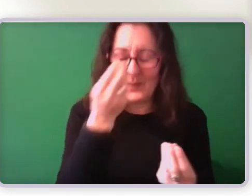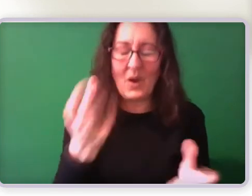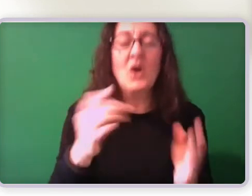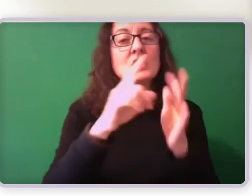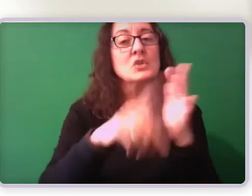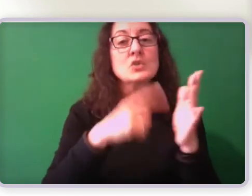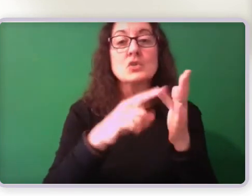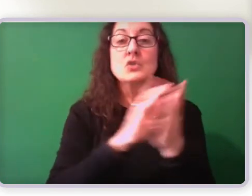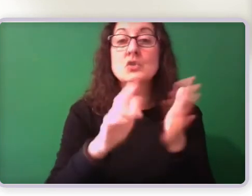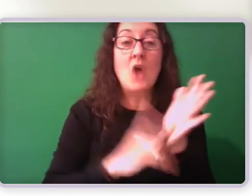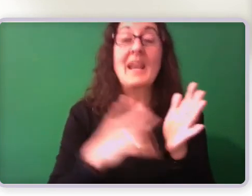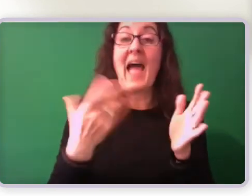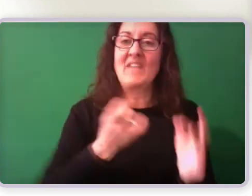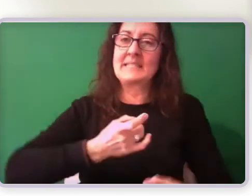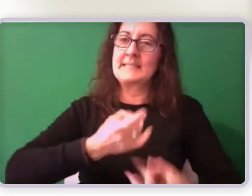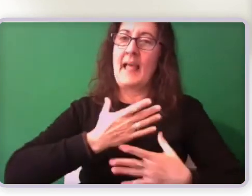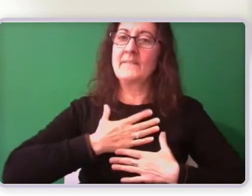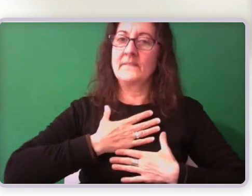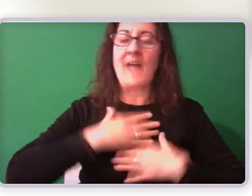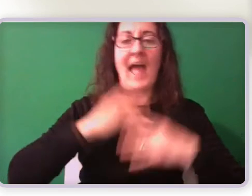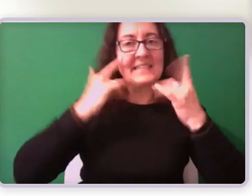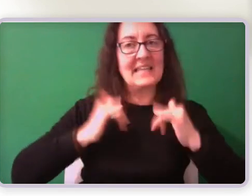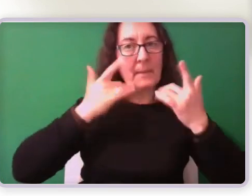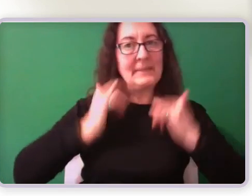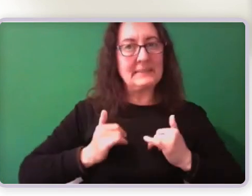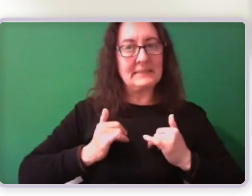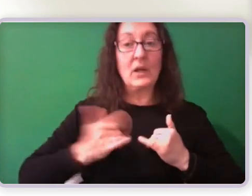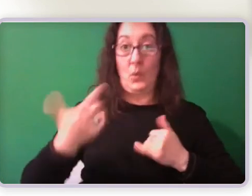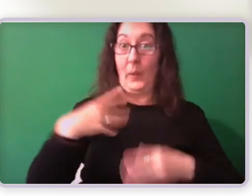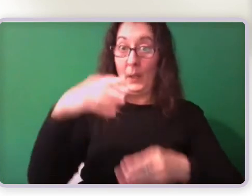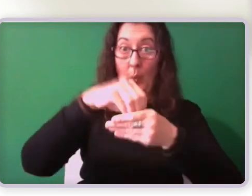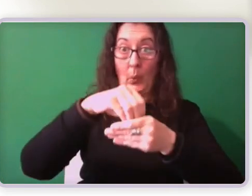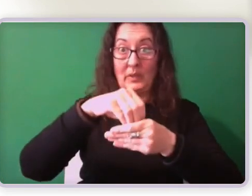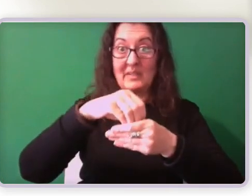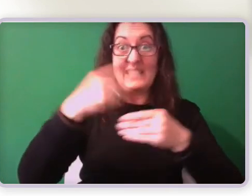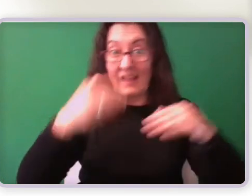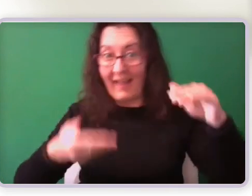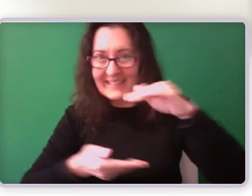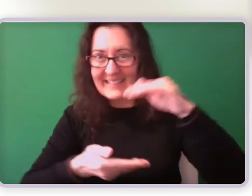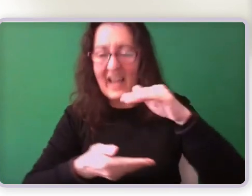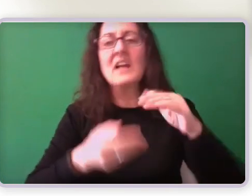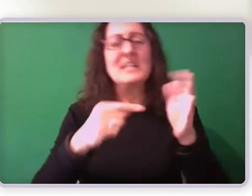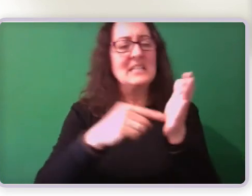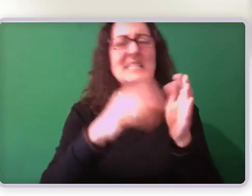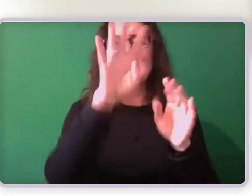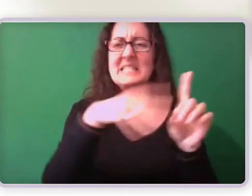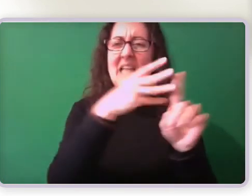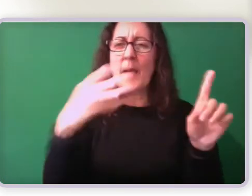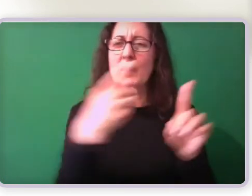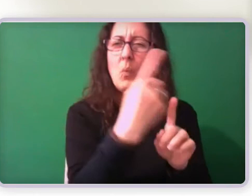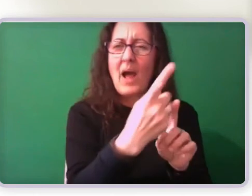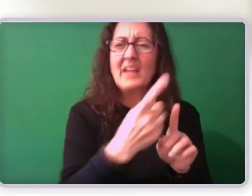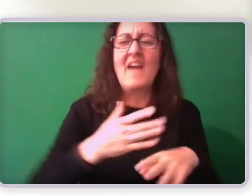a self-assessment and we have included this below. In relation to table one functions requiring physical exertion,